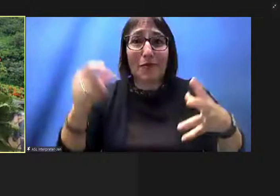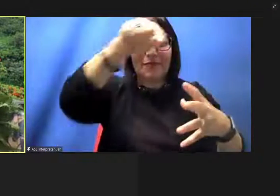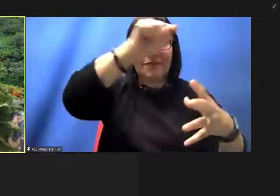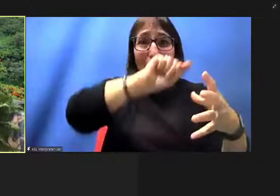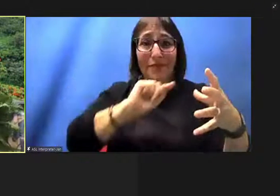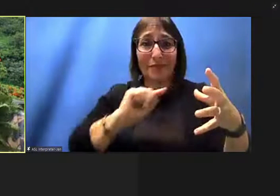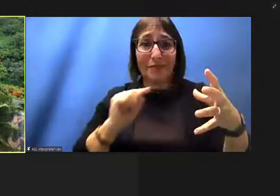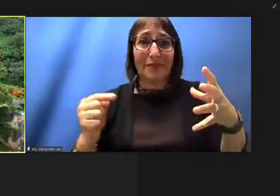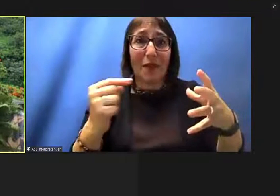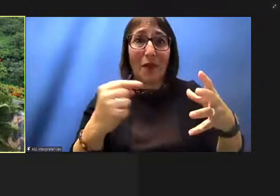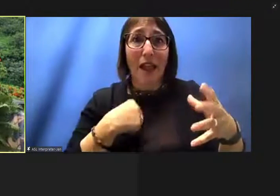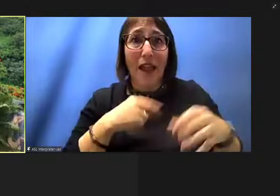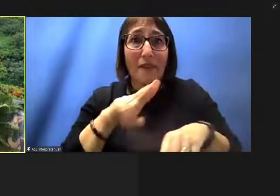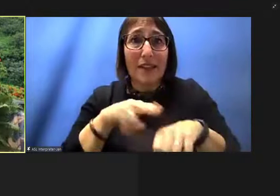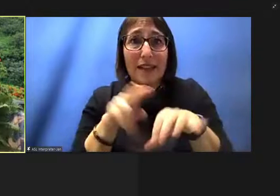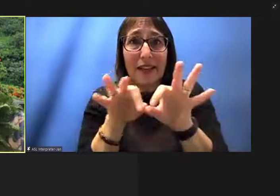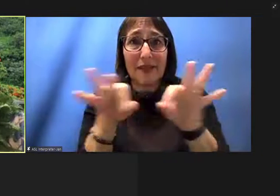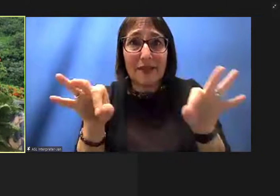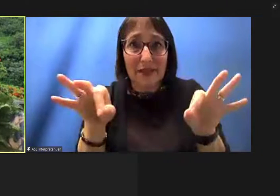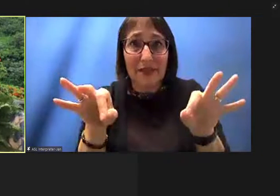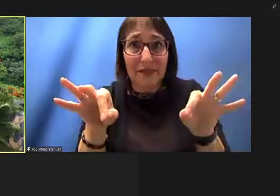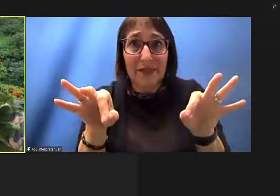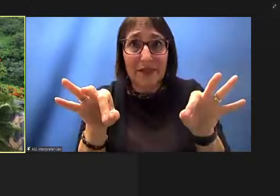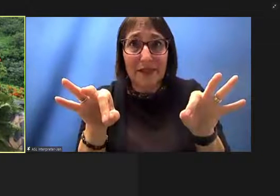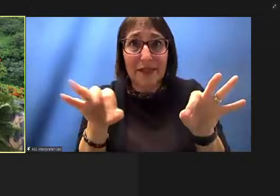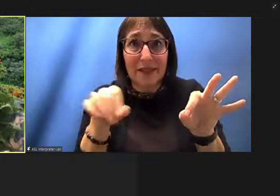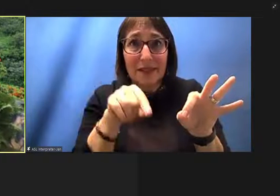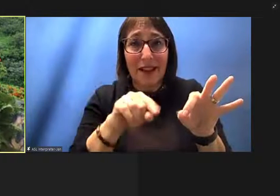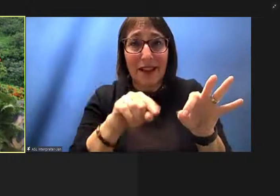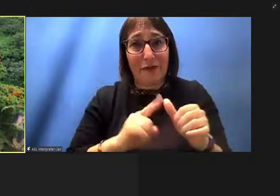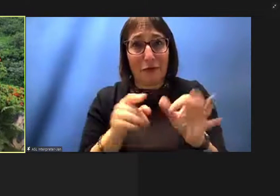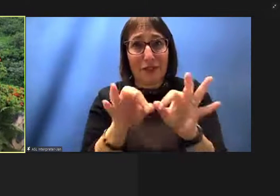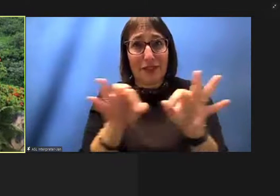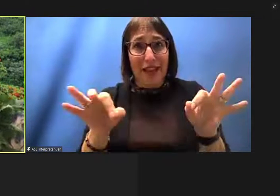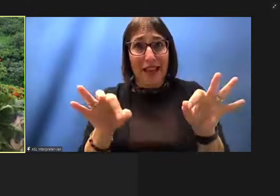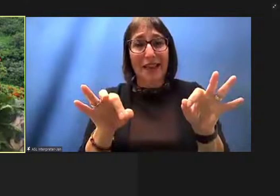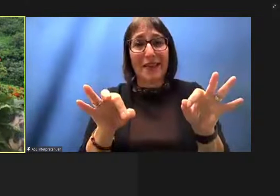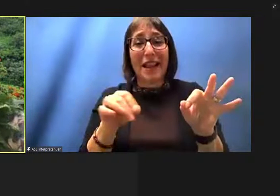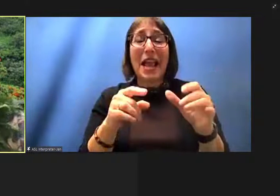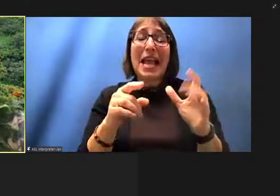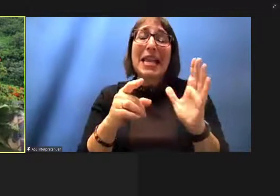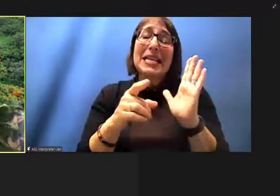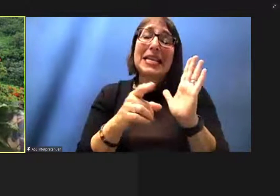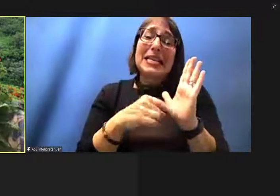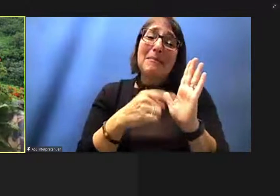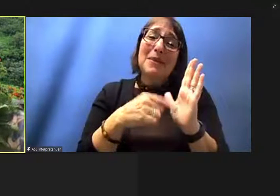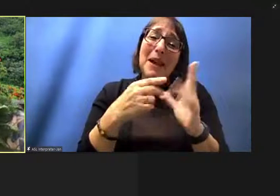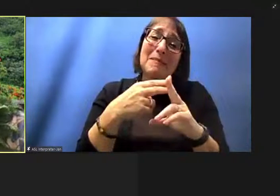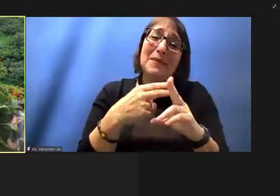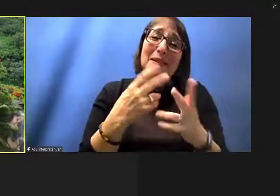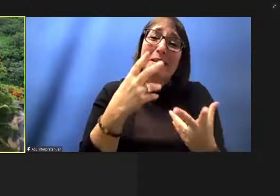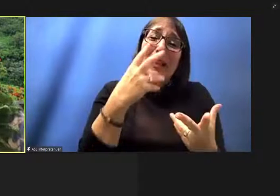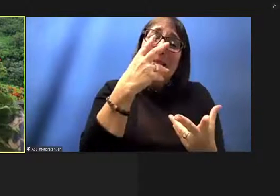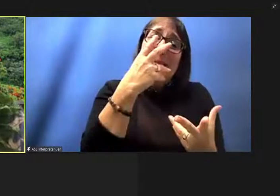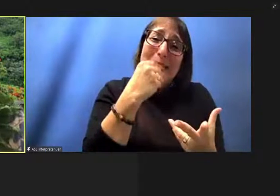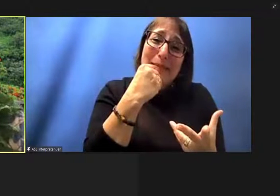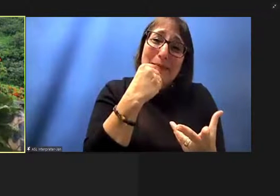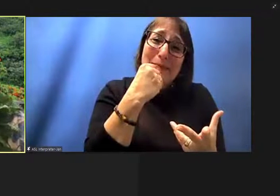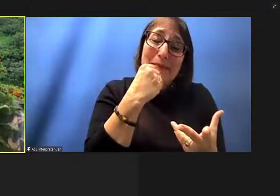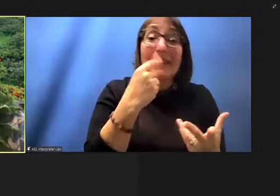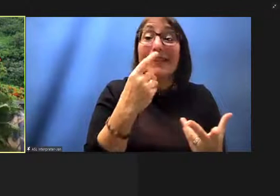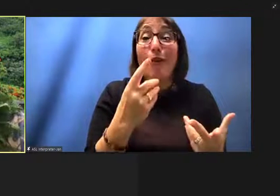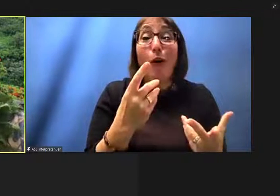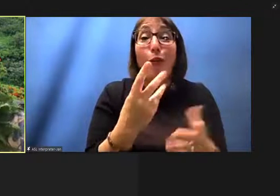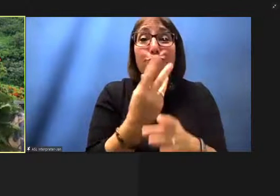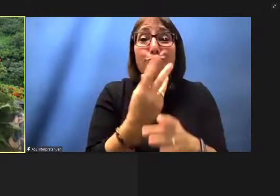native languages still or maybe sleeping as some people may refer to that i hope not too much